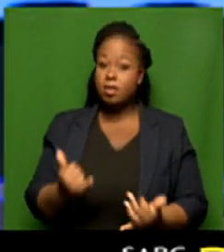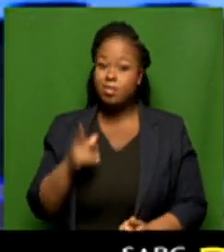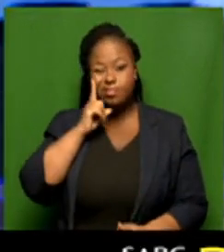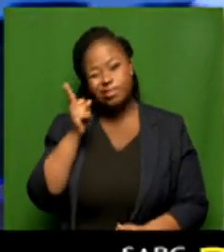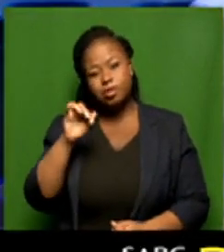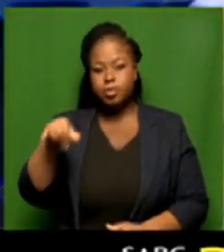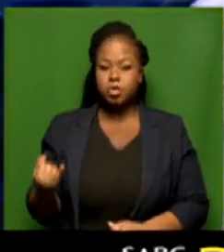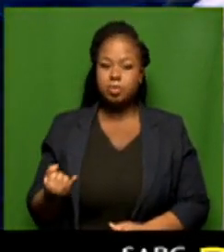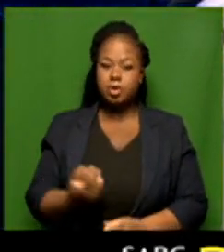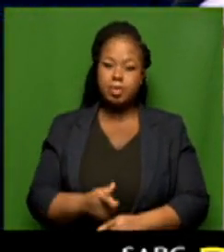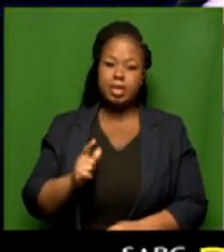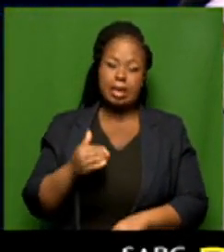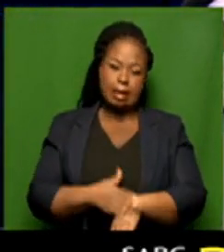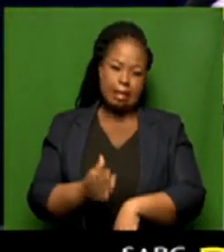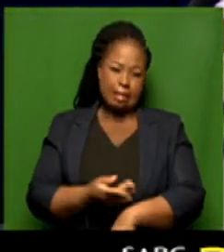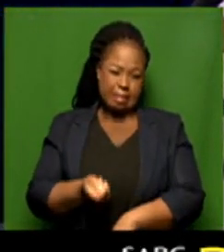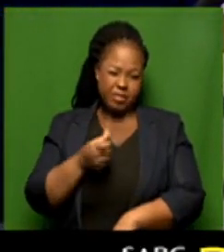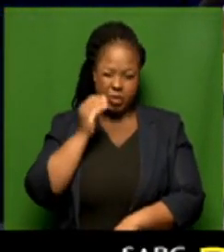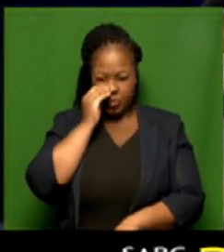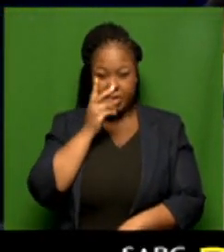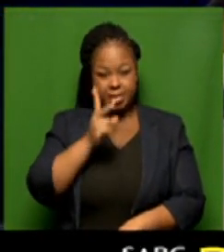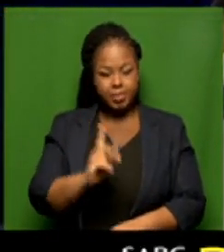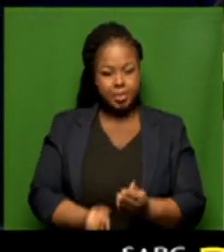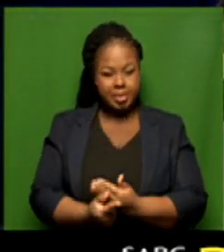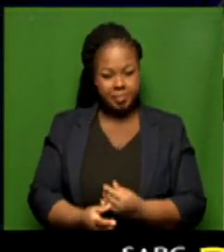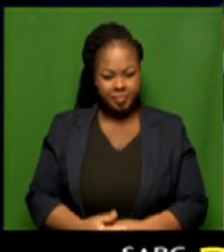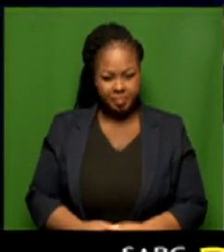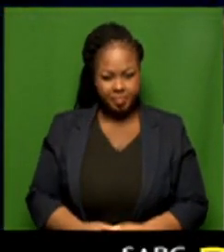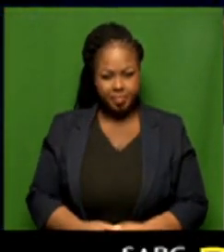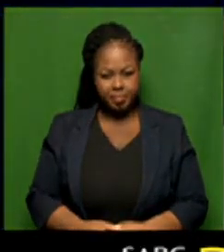the Johannesburg studio. A little bit late for the news, but nonetheless, let's find out what's topping our bulletins. Thank